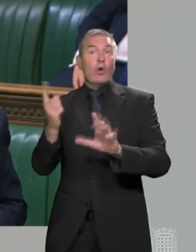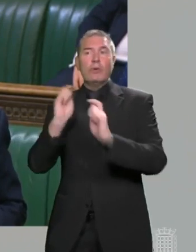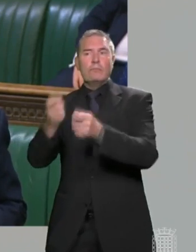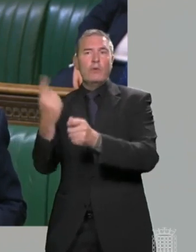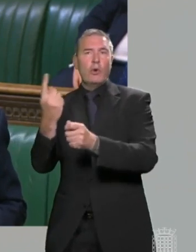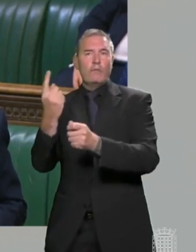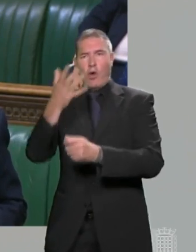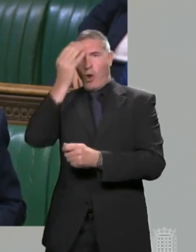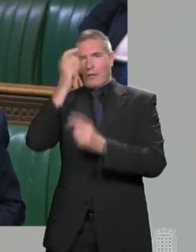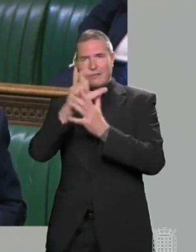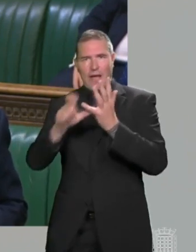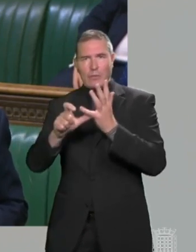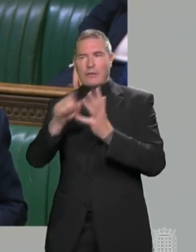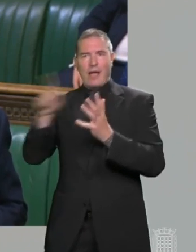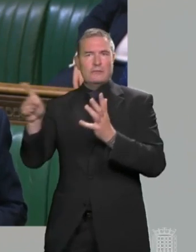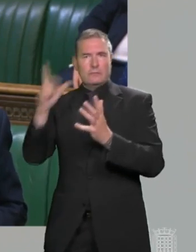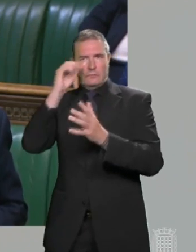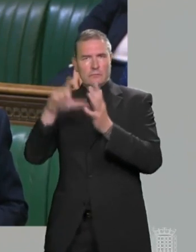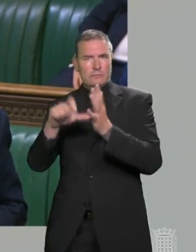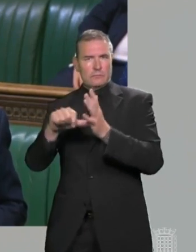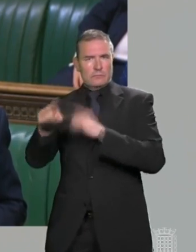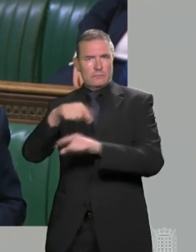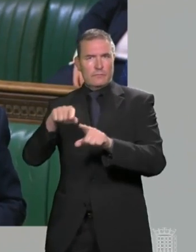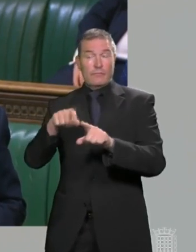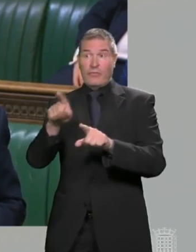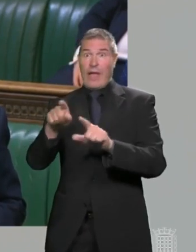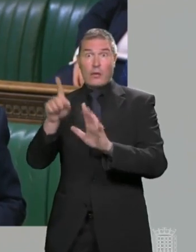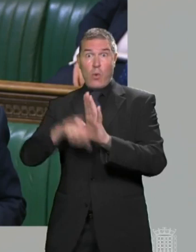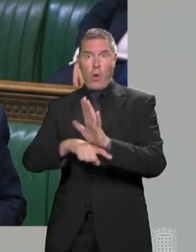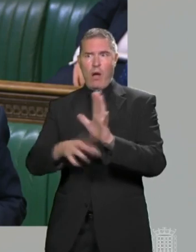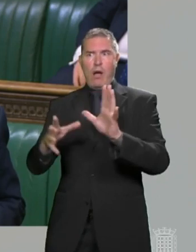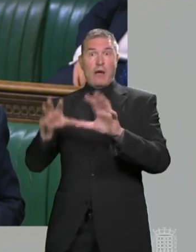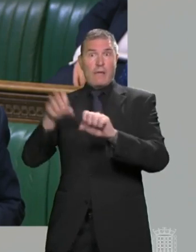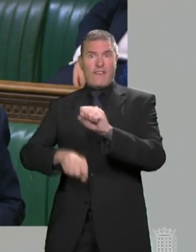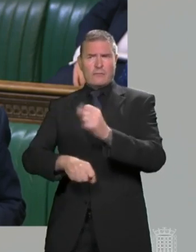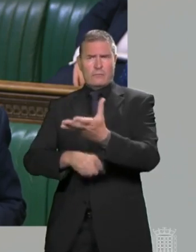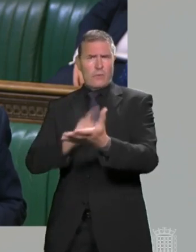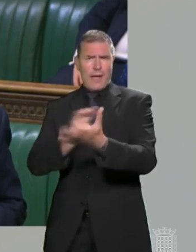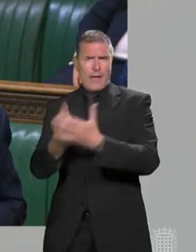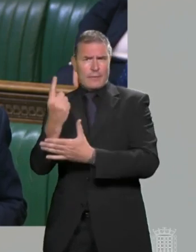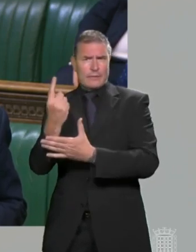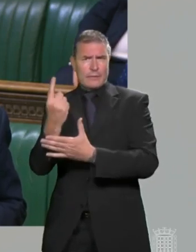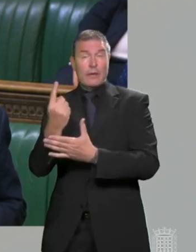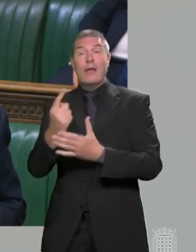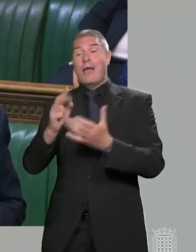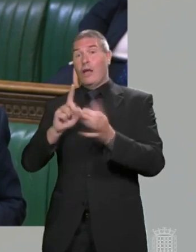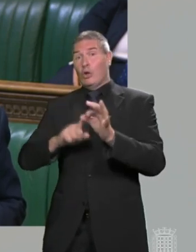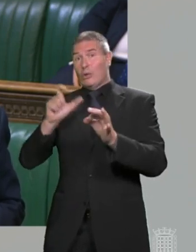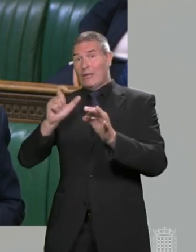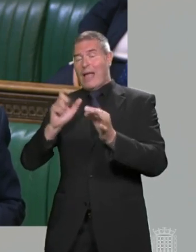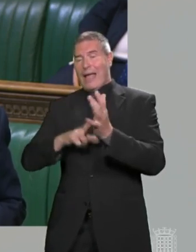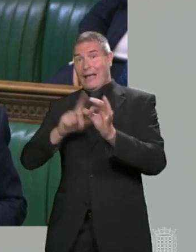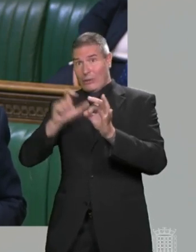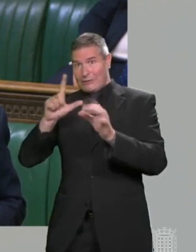and mental illness. Many were unlawful and caused avoidable deaths. Despite urgent CQC and NHS guidance,